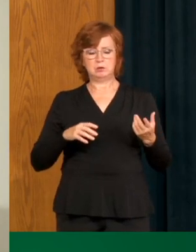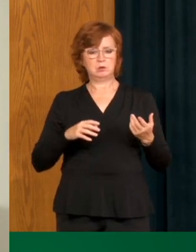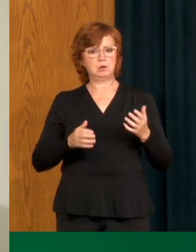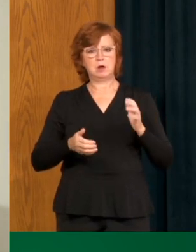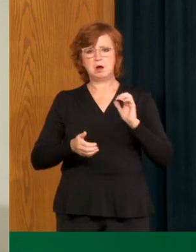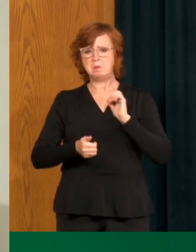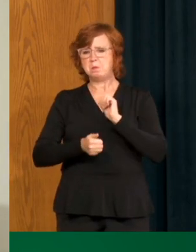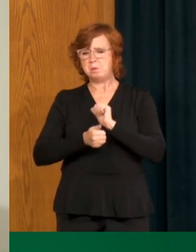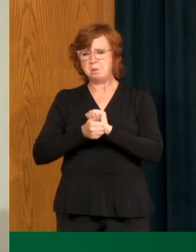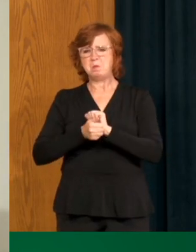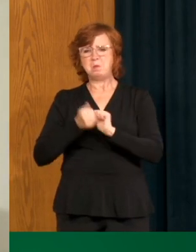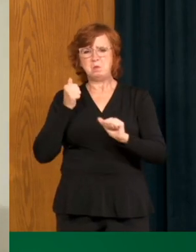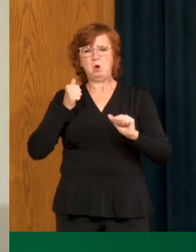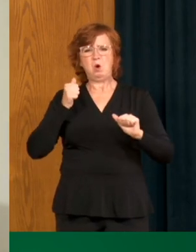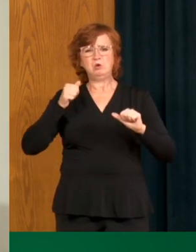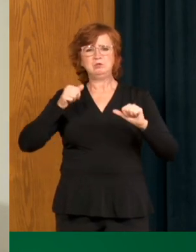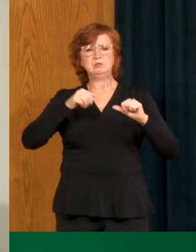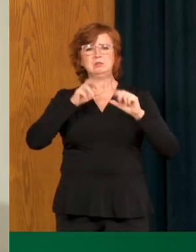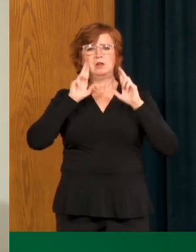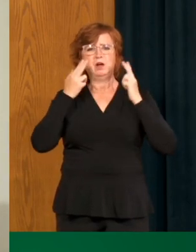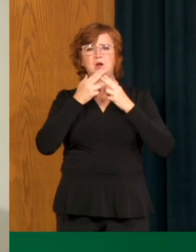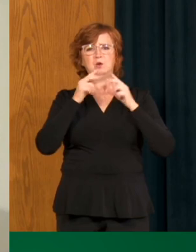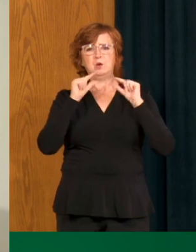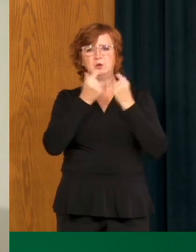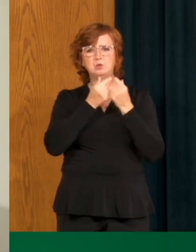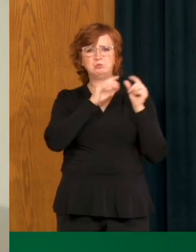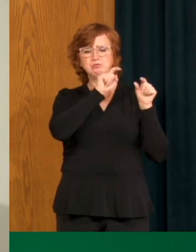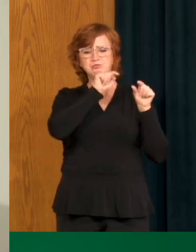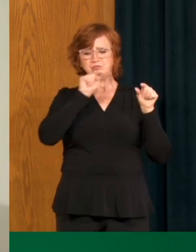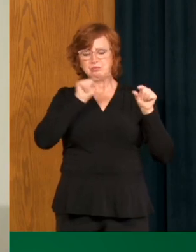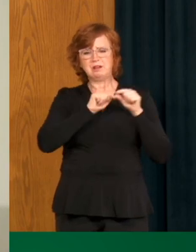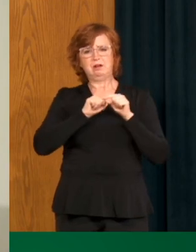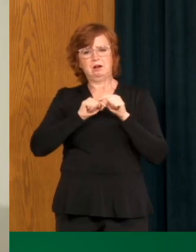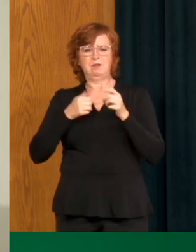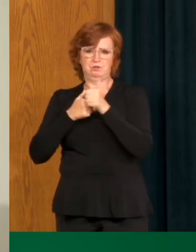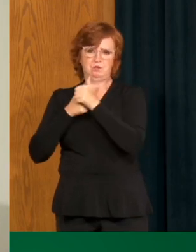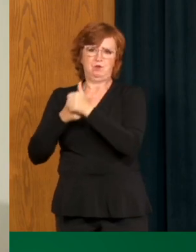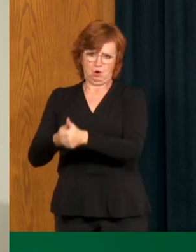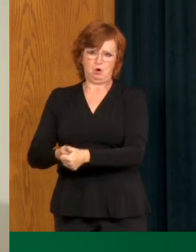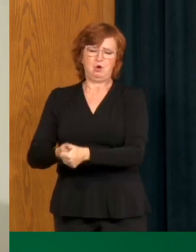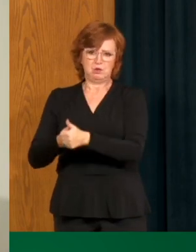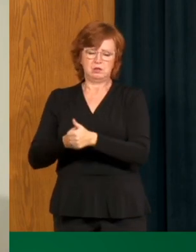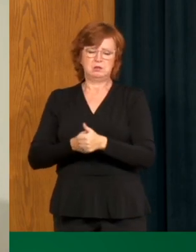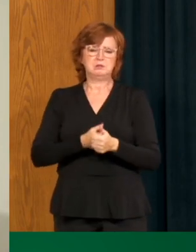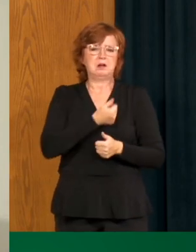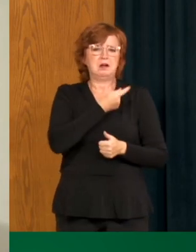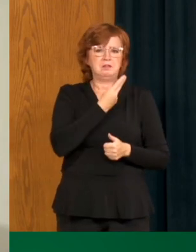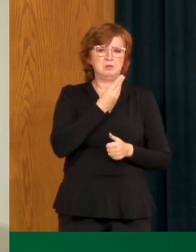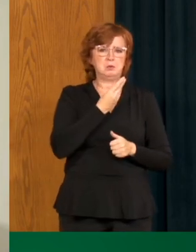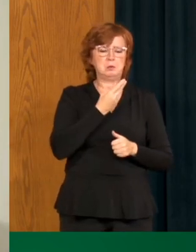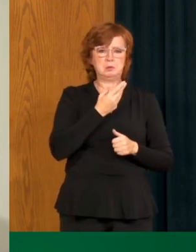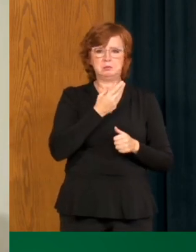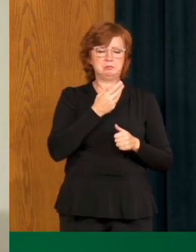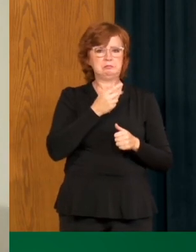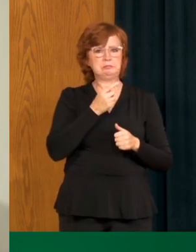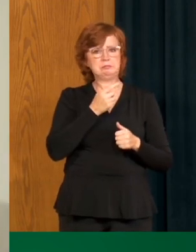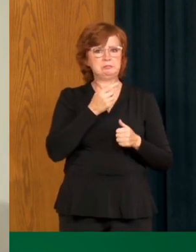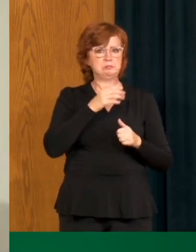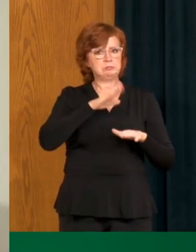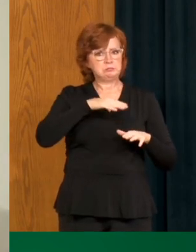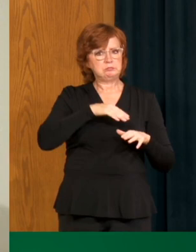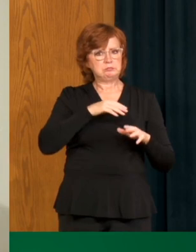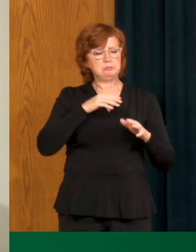compliance. Uh, they have done the things that they need to do. I talked, uh, earlier in the week about some of the innovative things that they've done